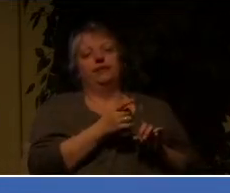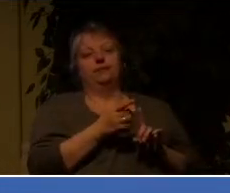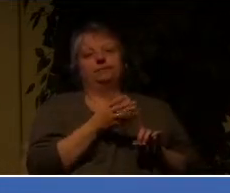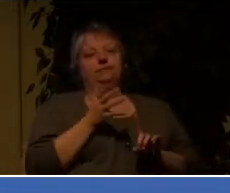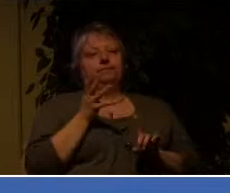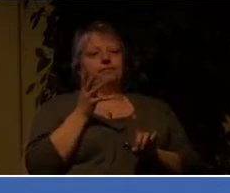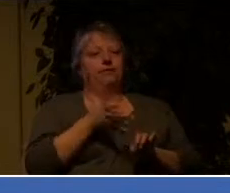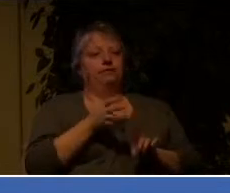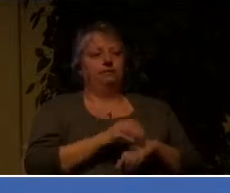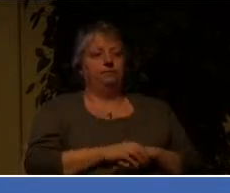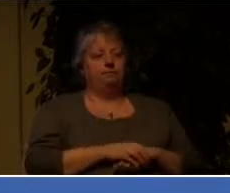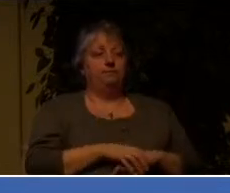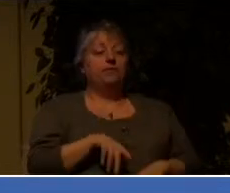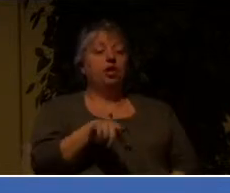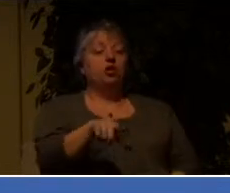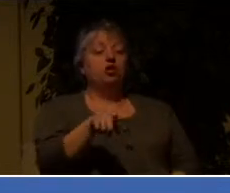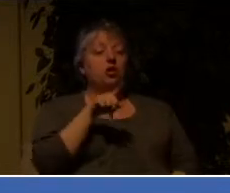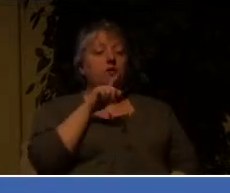I want to die also.